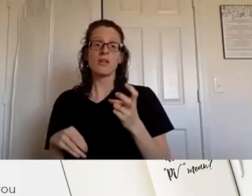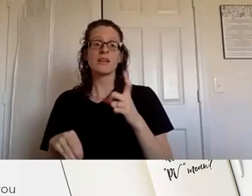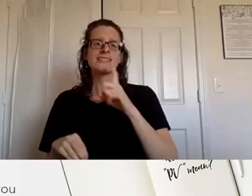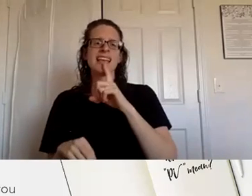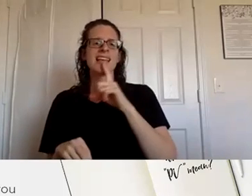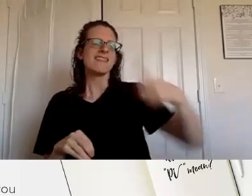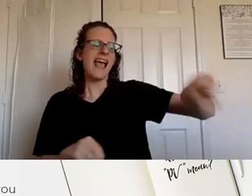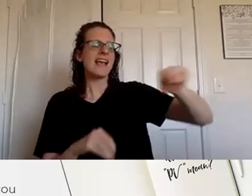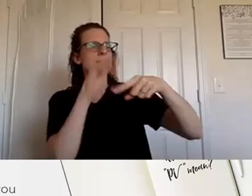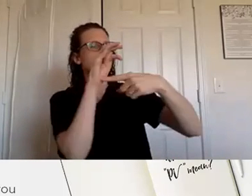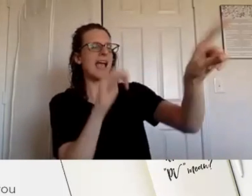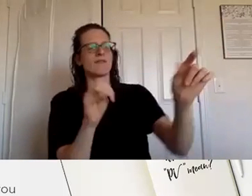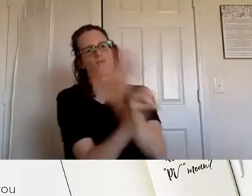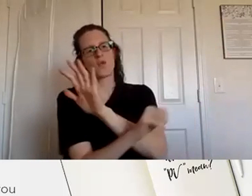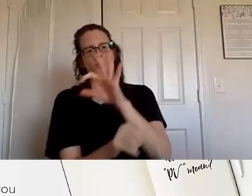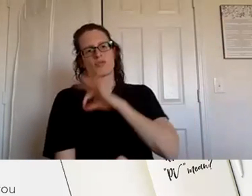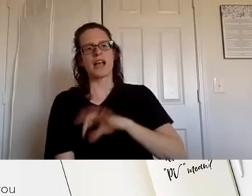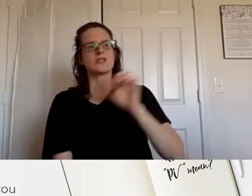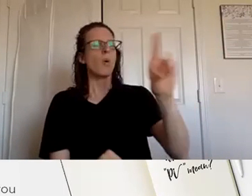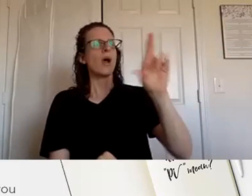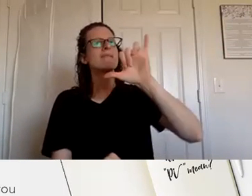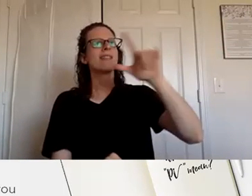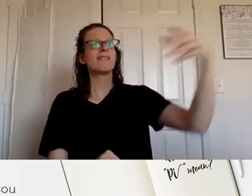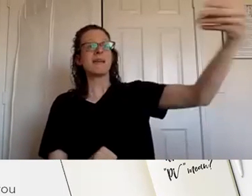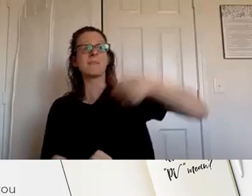earn a commission or thank you check from young living